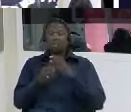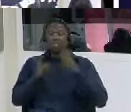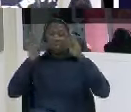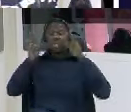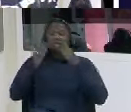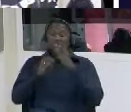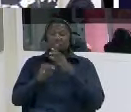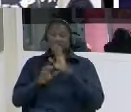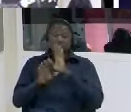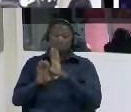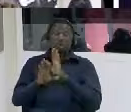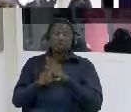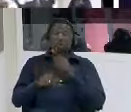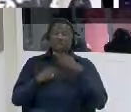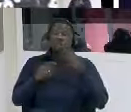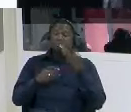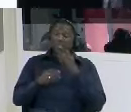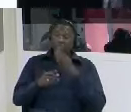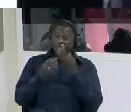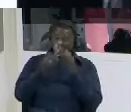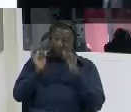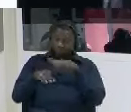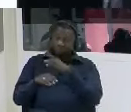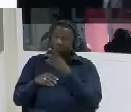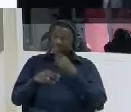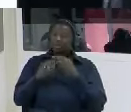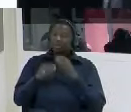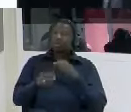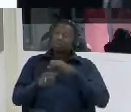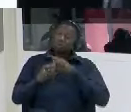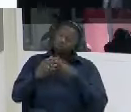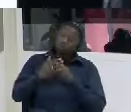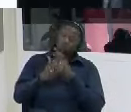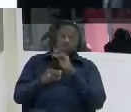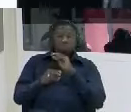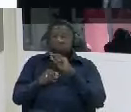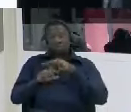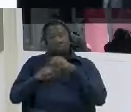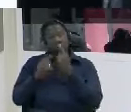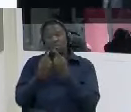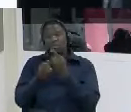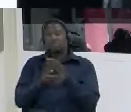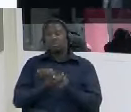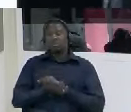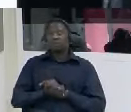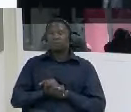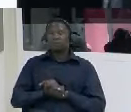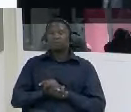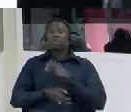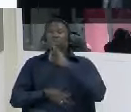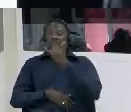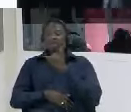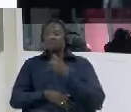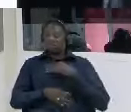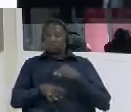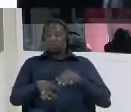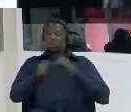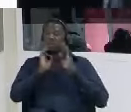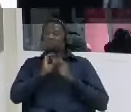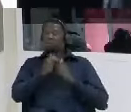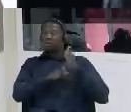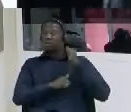yes i was taken back to mile two i spent mile two five days